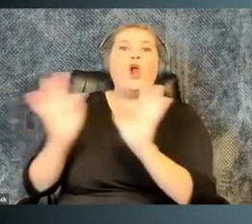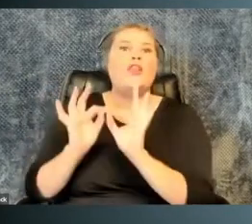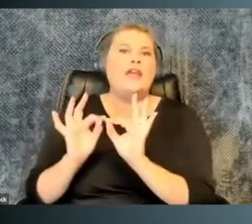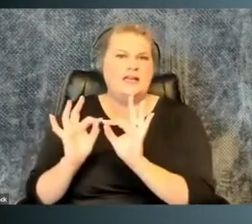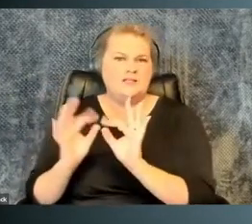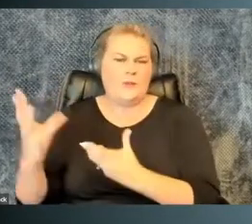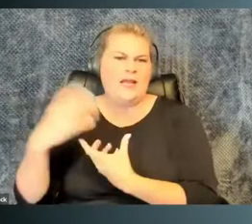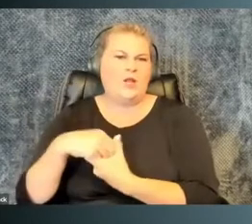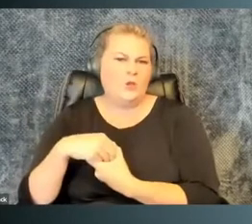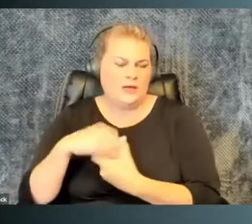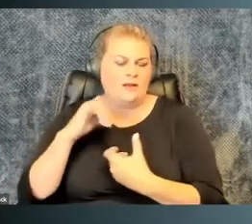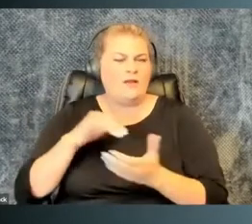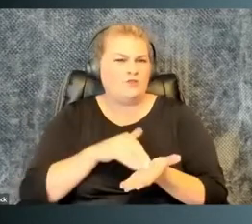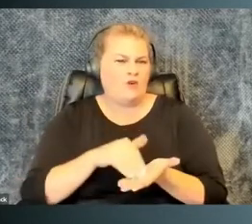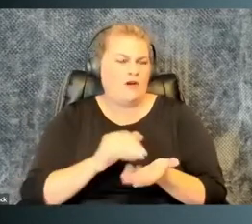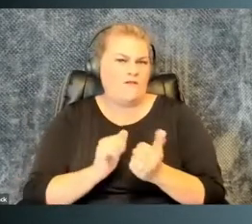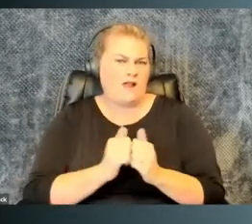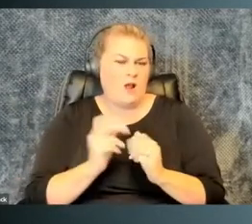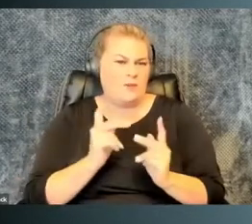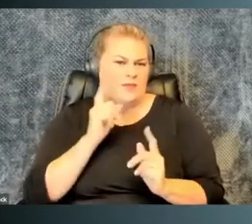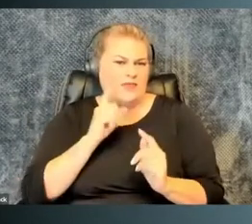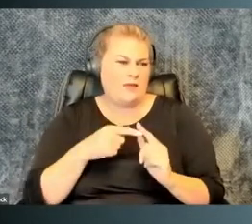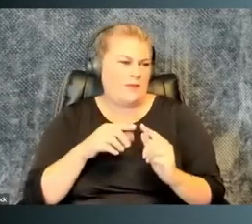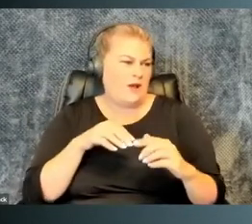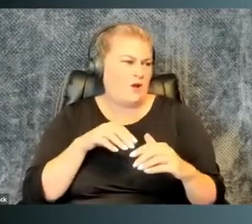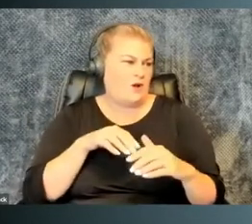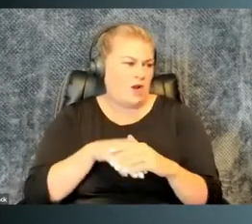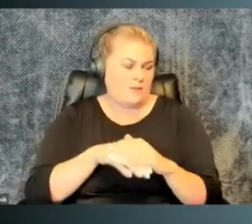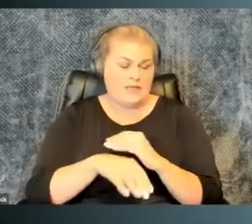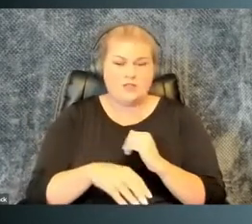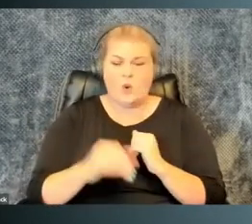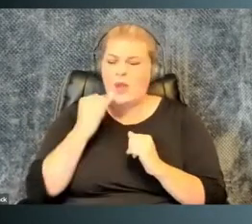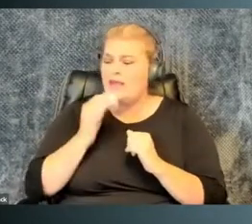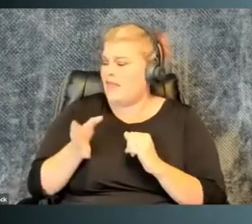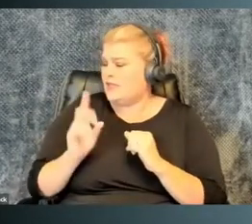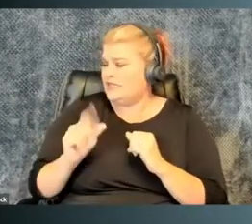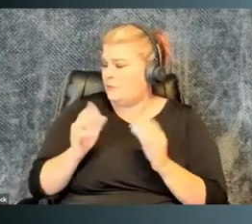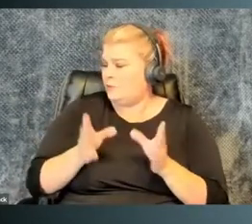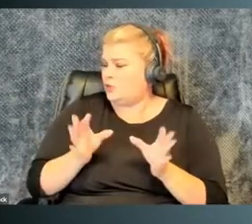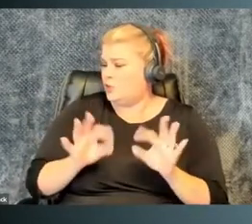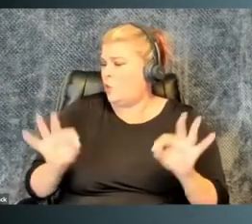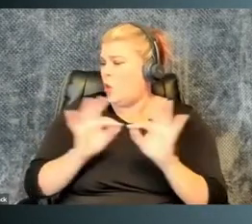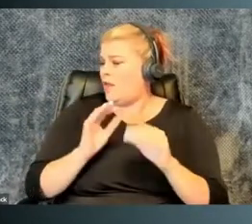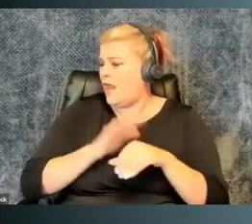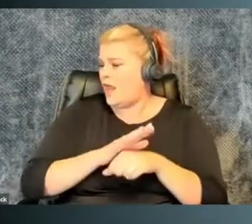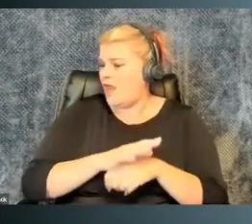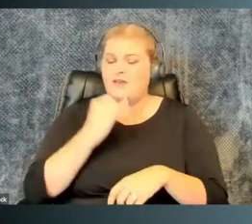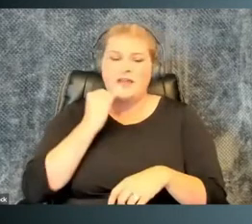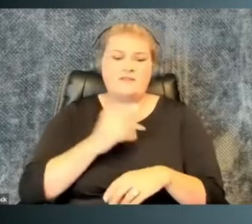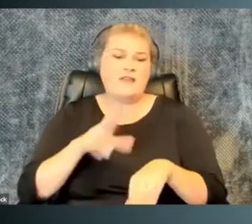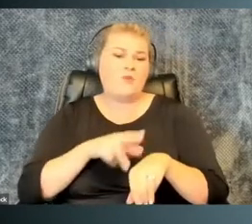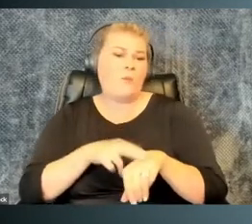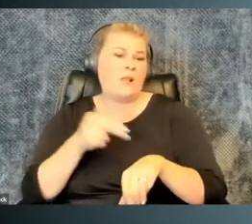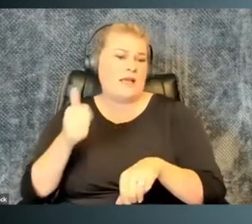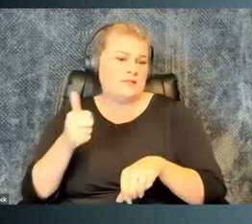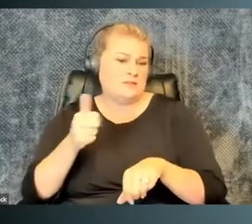worthy of being included. And that's sometimes how people think about accommodations. Well, if a disabled person is worthy enough, has